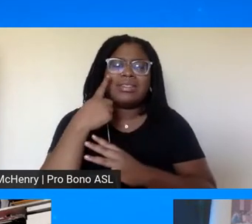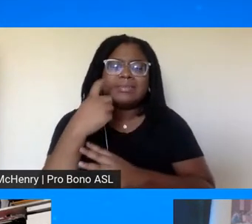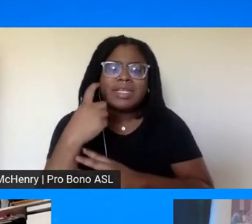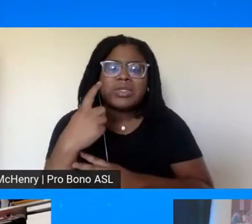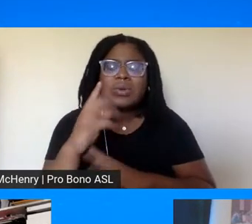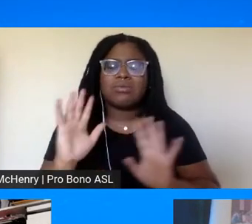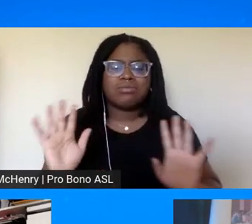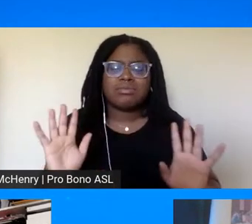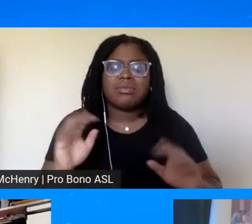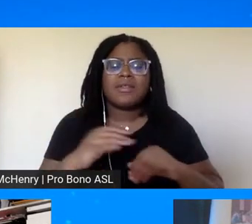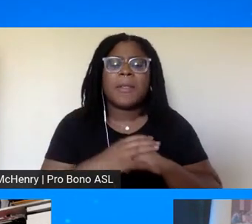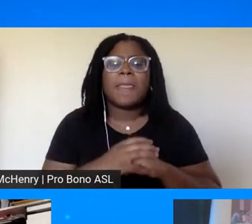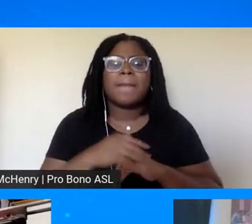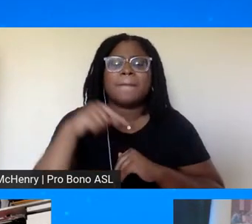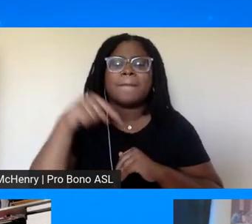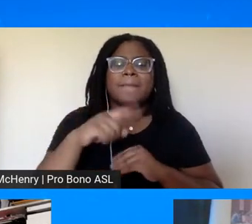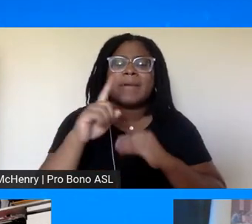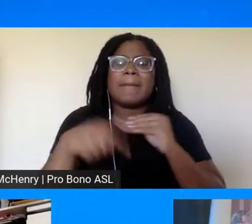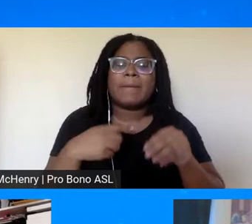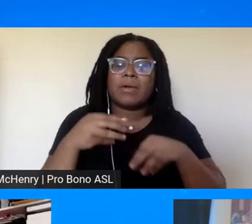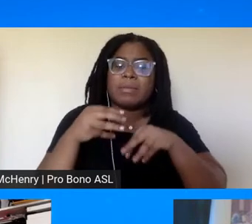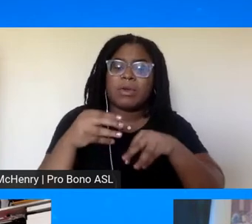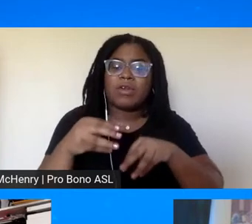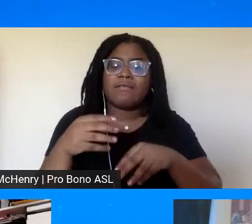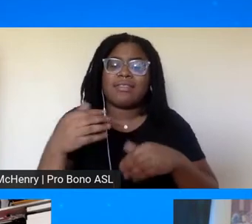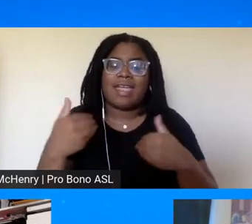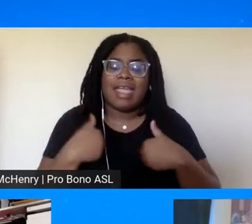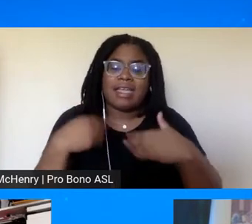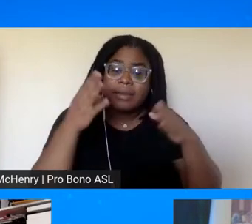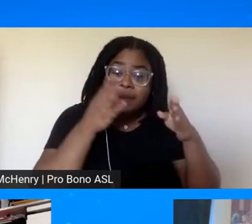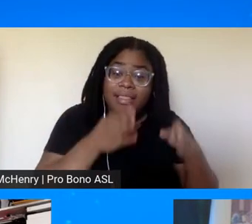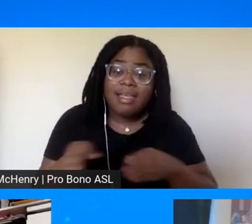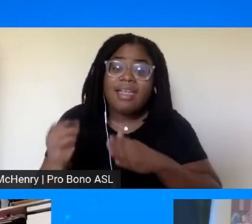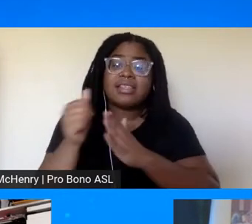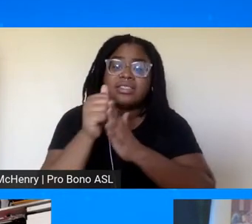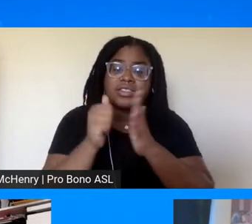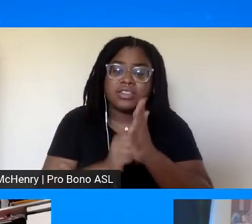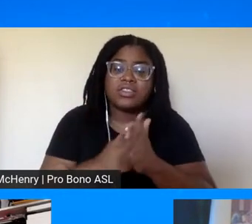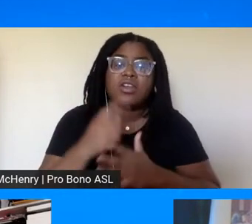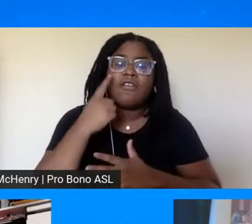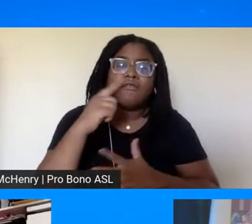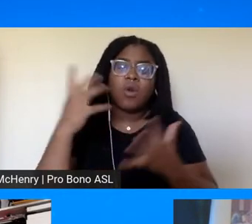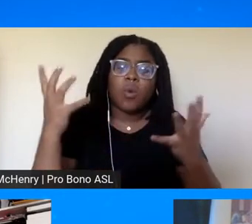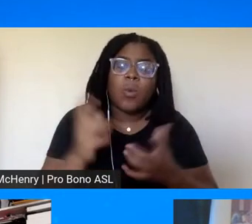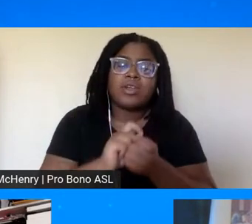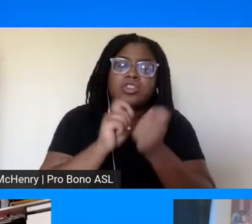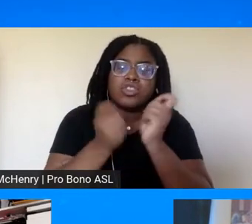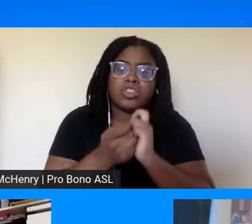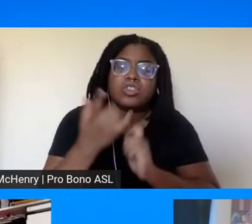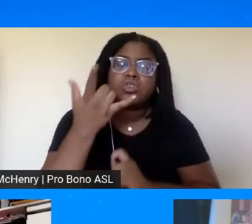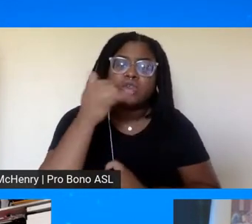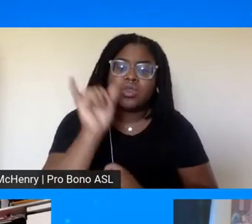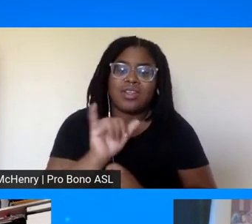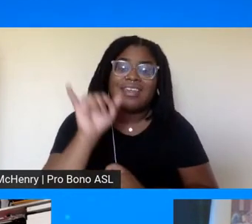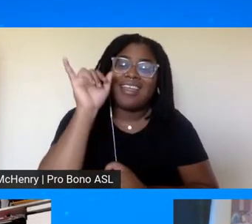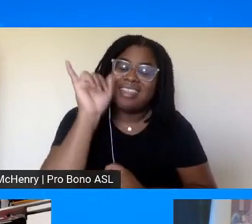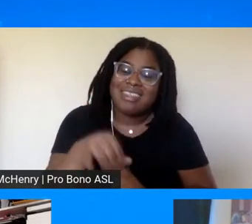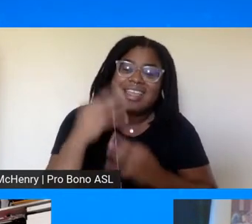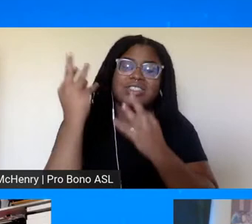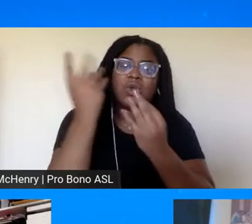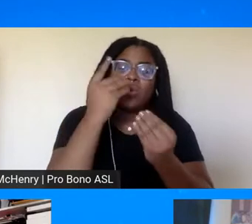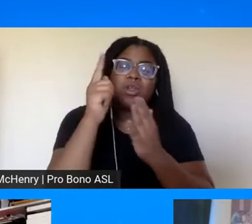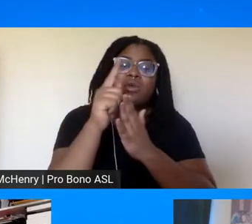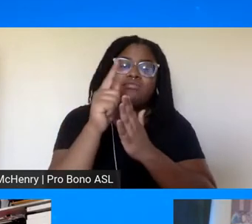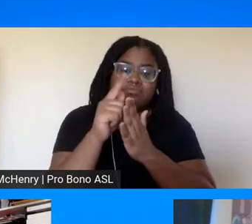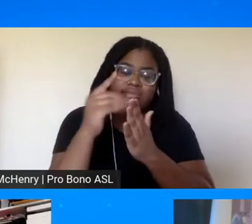but it was a movement that had plans and agenda for what change should look like and that's a critical lesson we should take